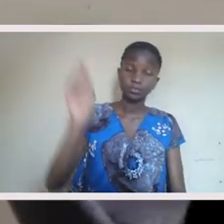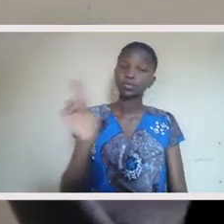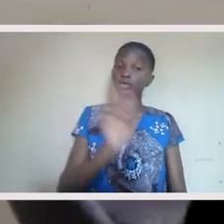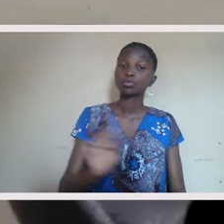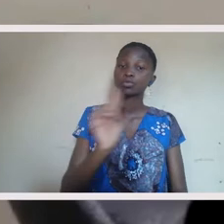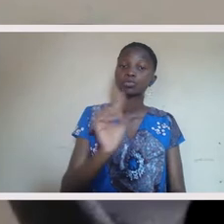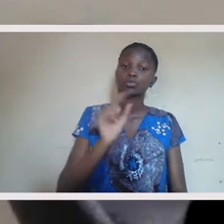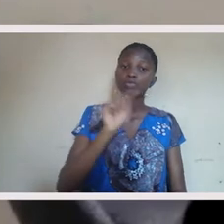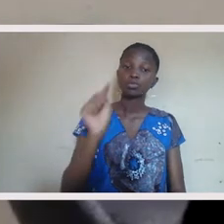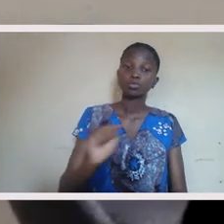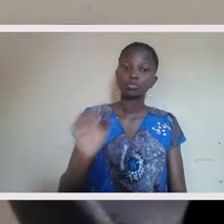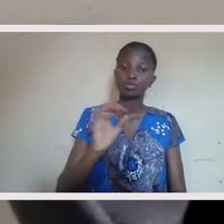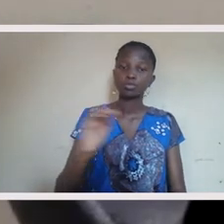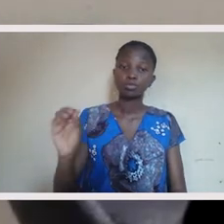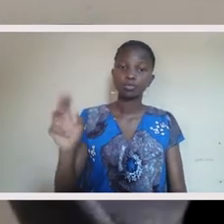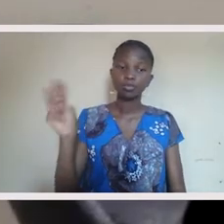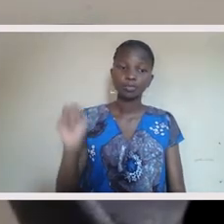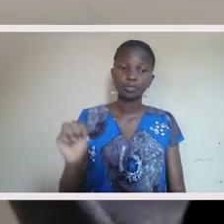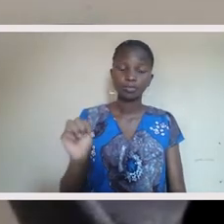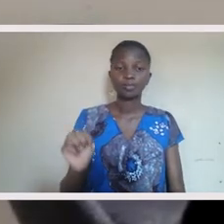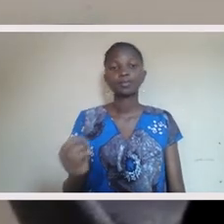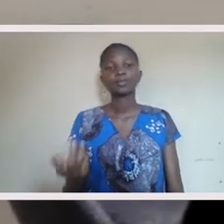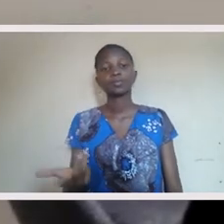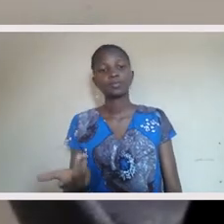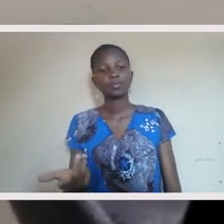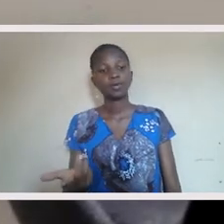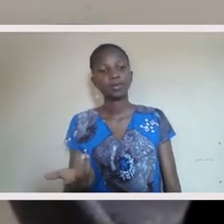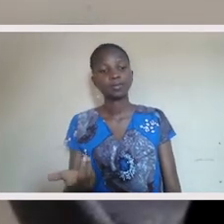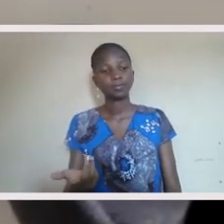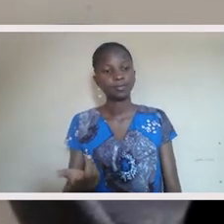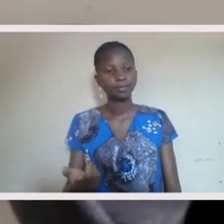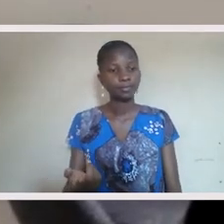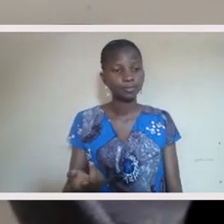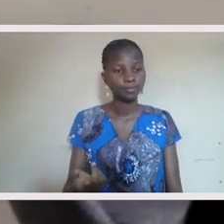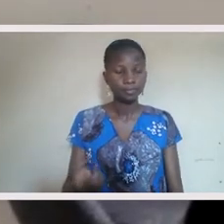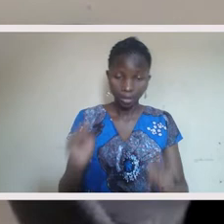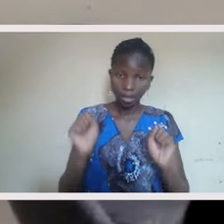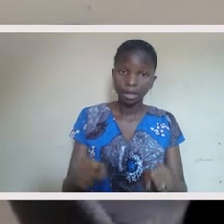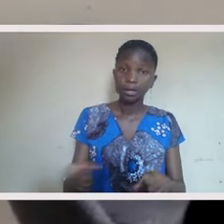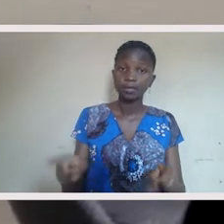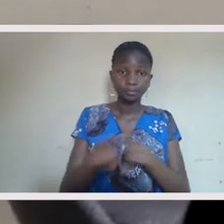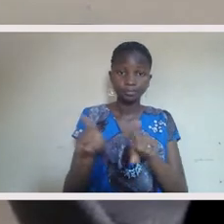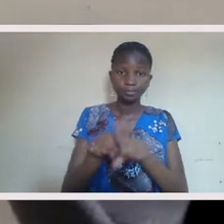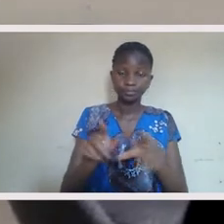function or just, um, wait for a little space and take yourself off mute.